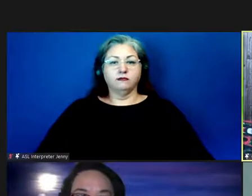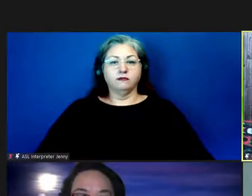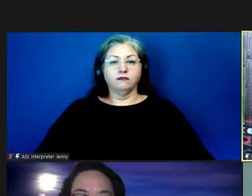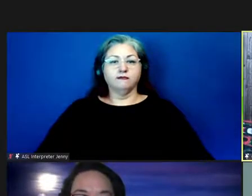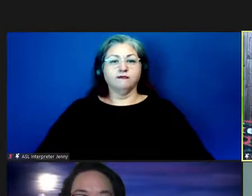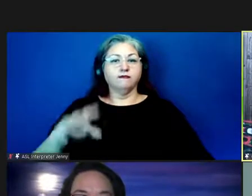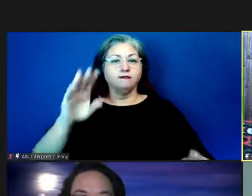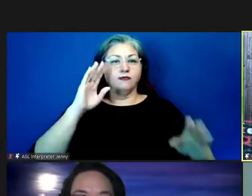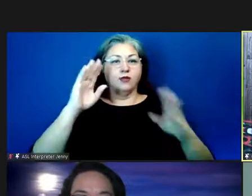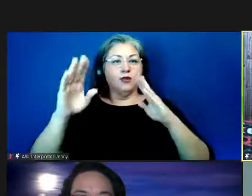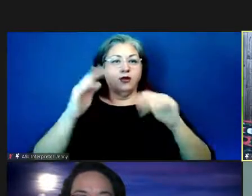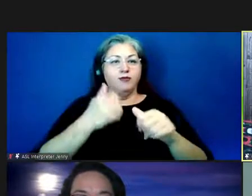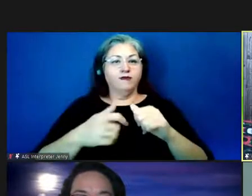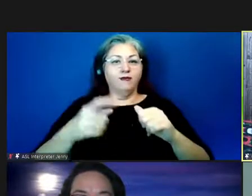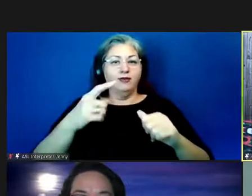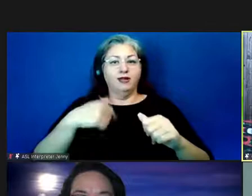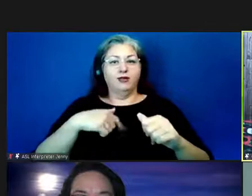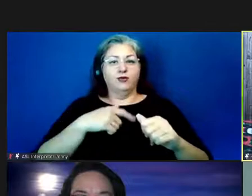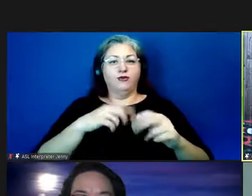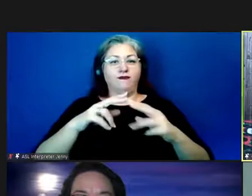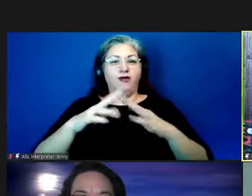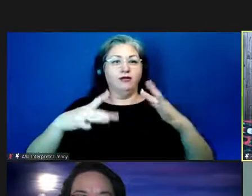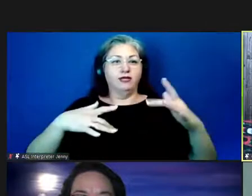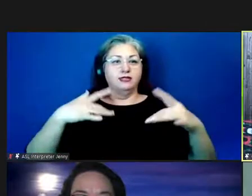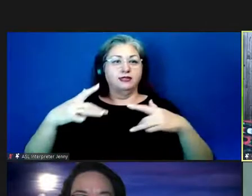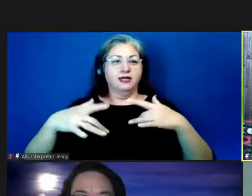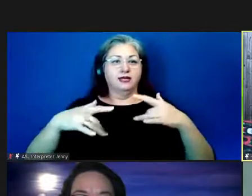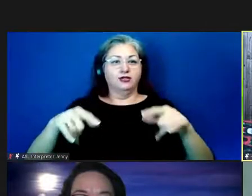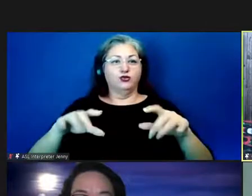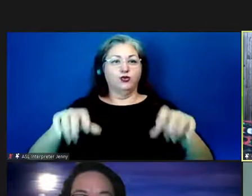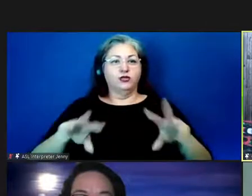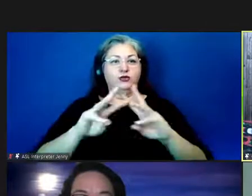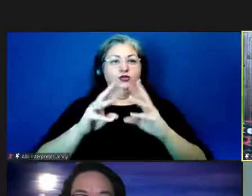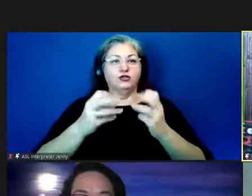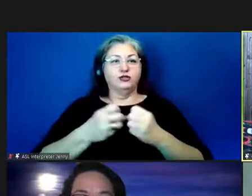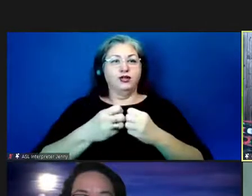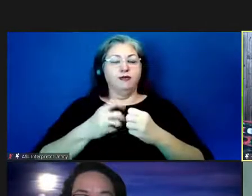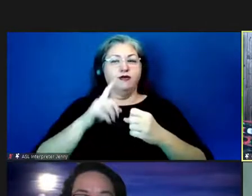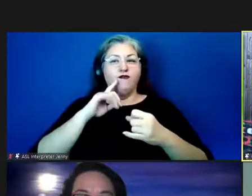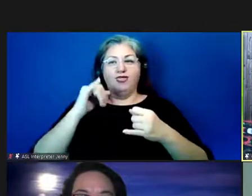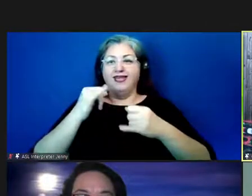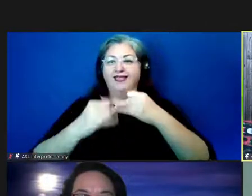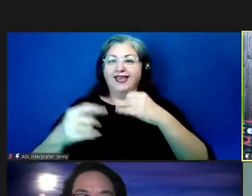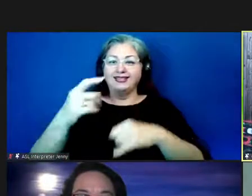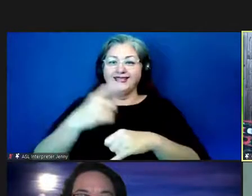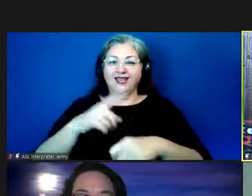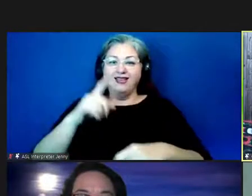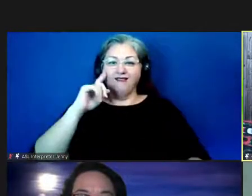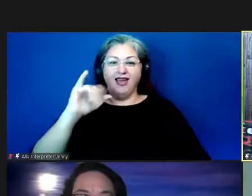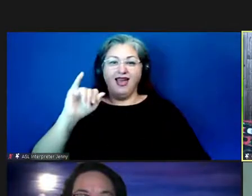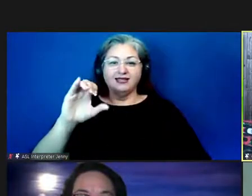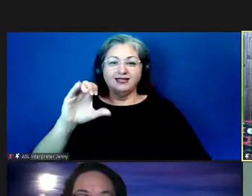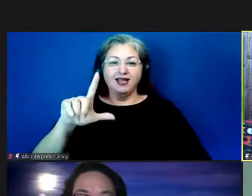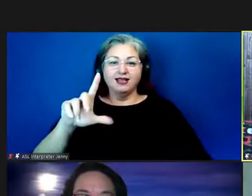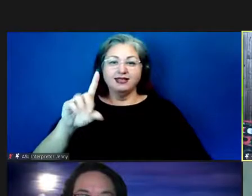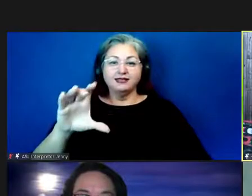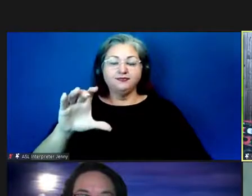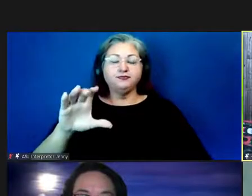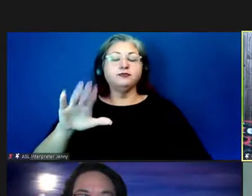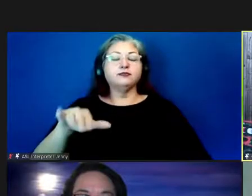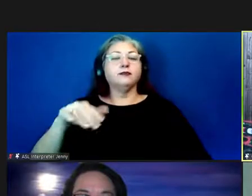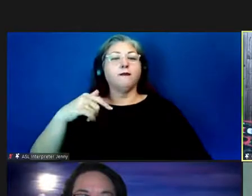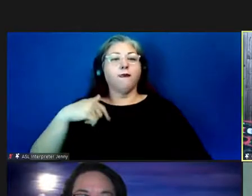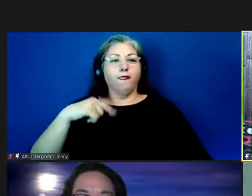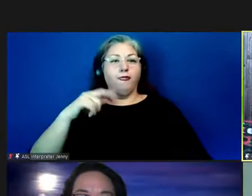everybody we're very excited to be doing this workshop on the final day of icldc uh i do